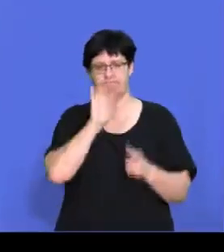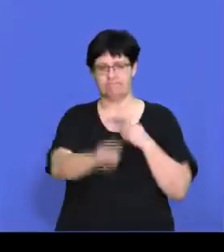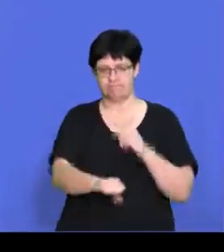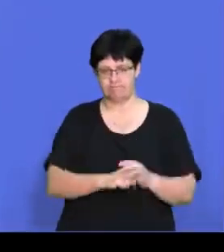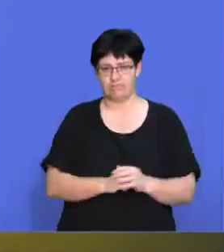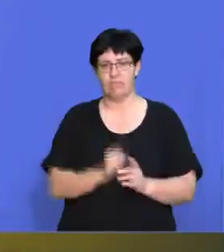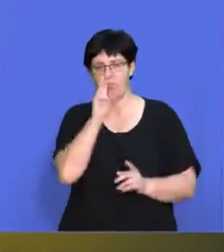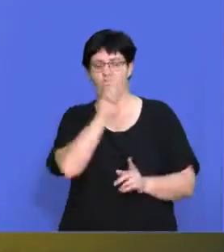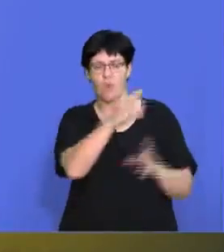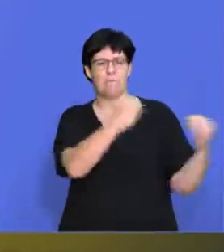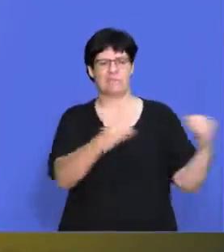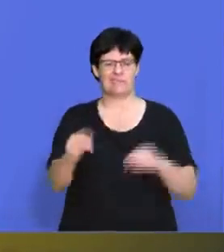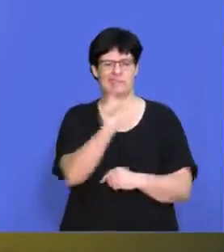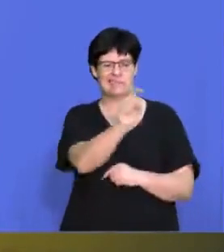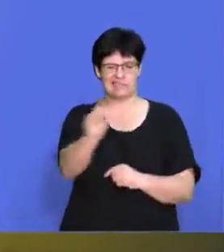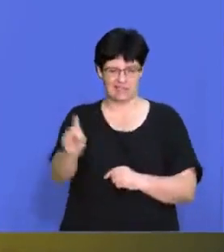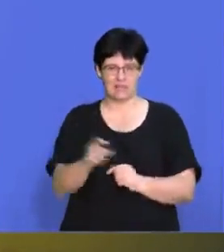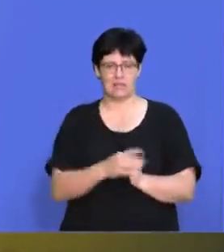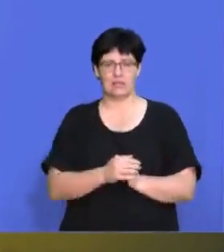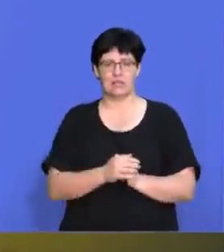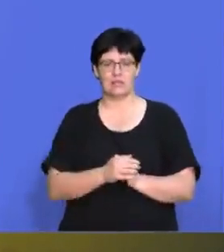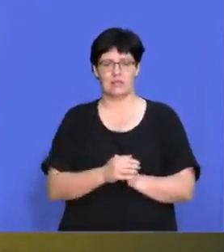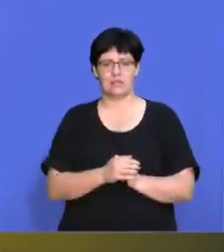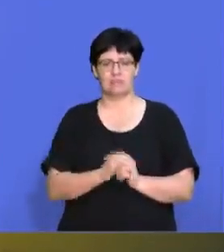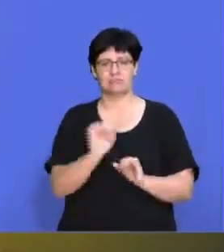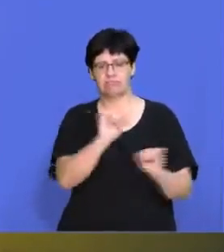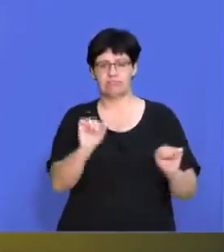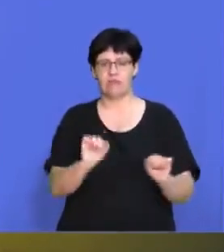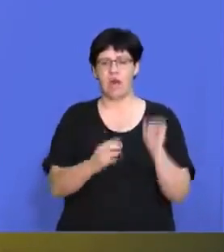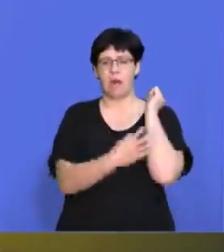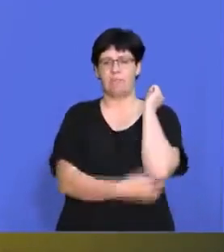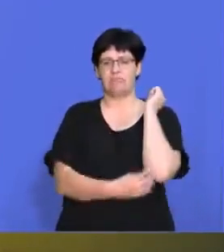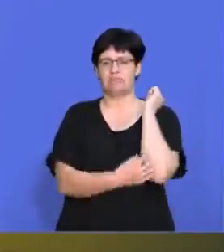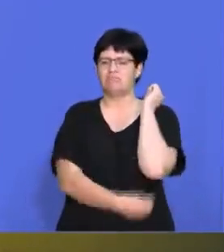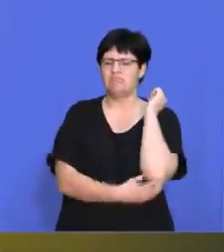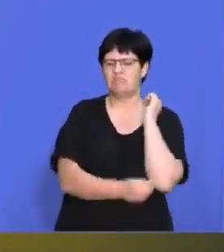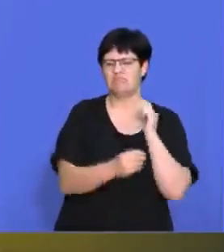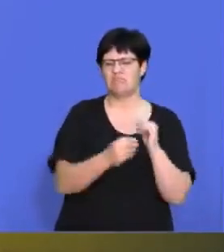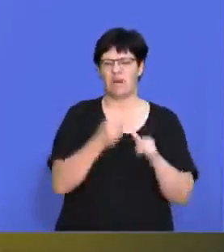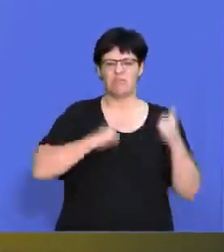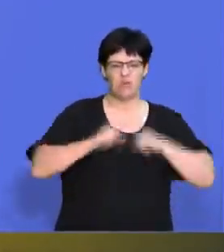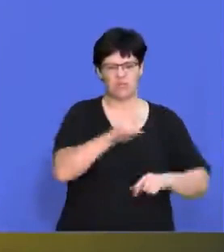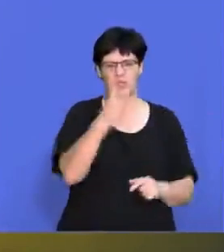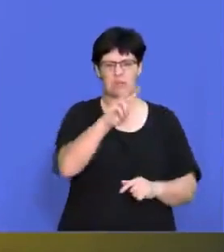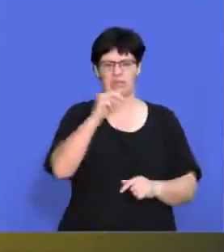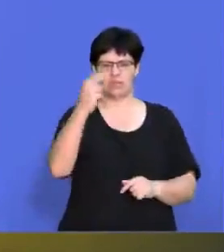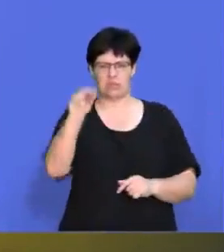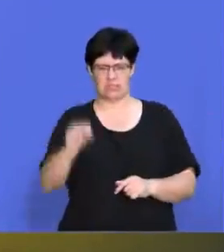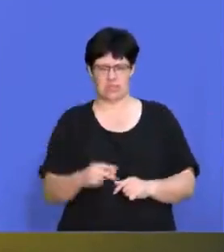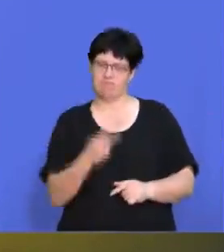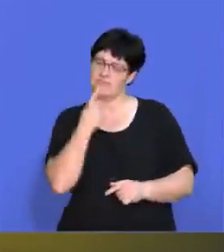if we look, a lot of businesses will look at their performance in 2020,